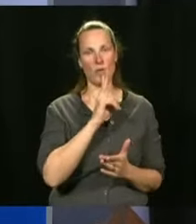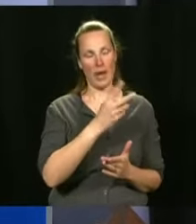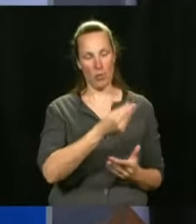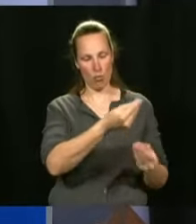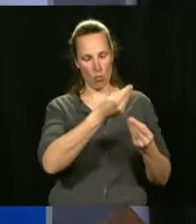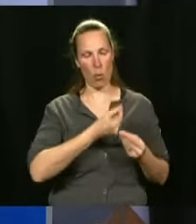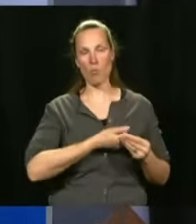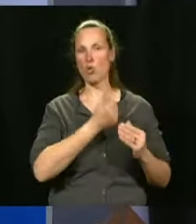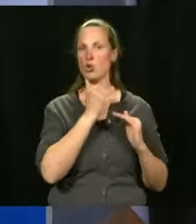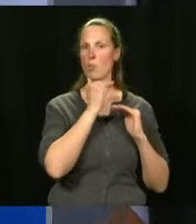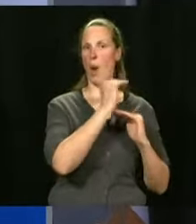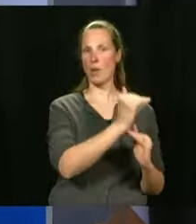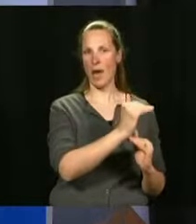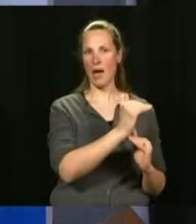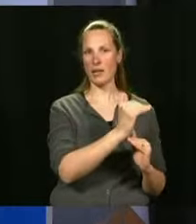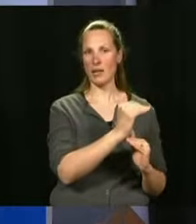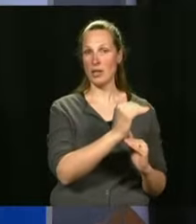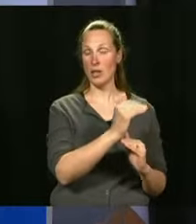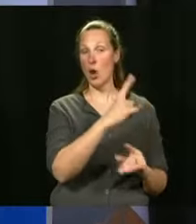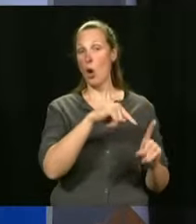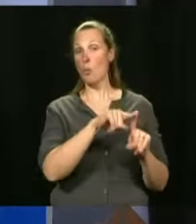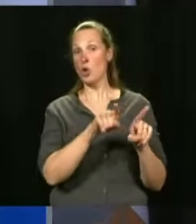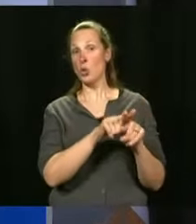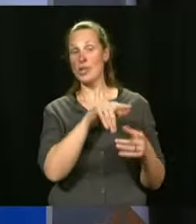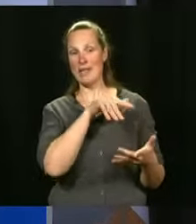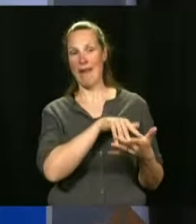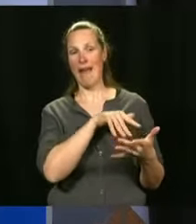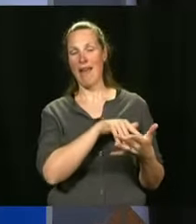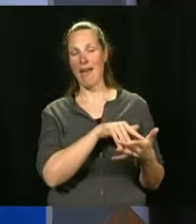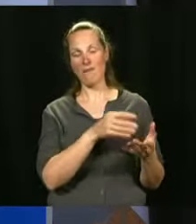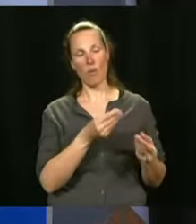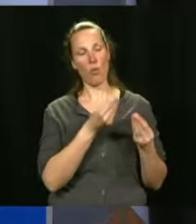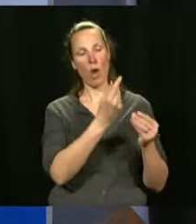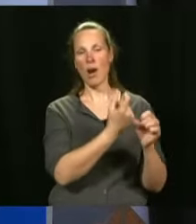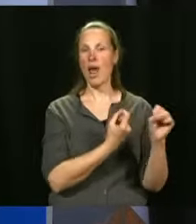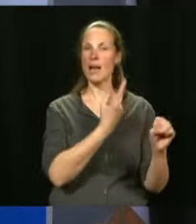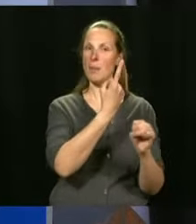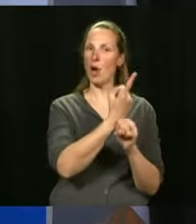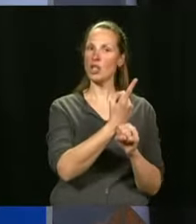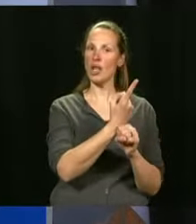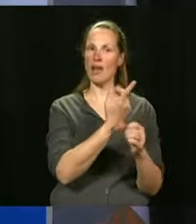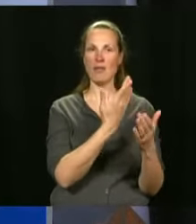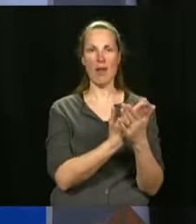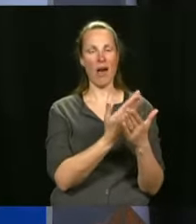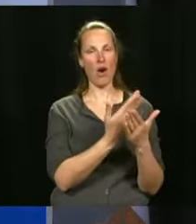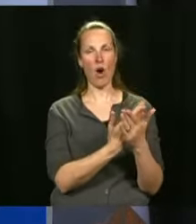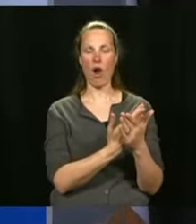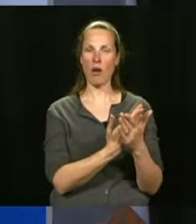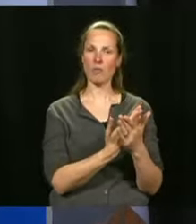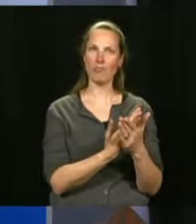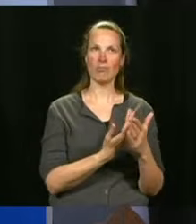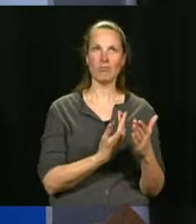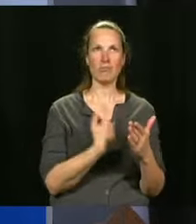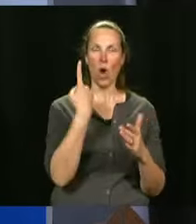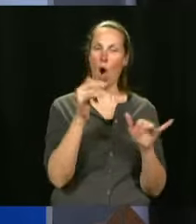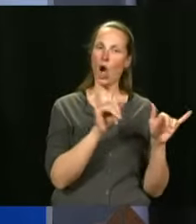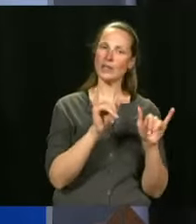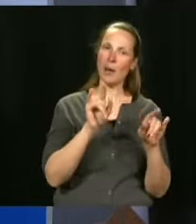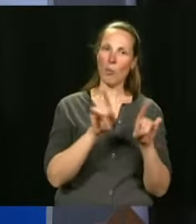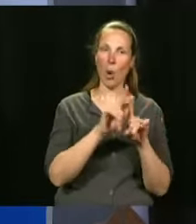us probably to offer our students a school year next year that will be much more normal.